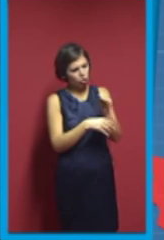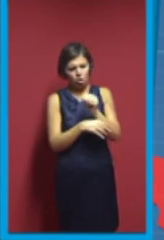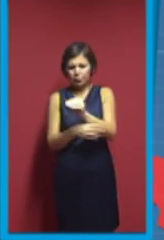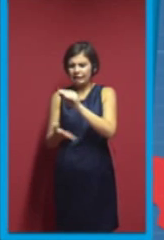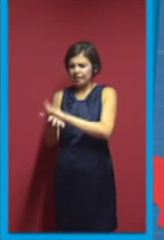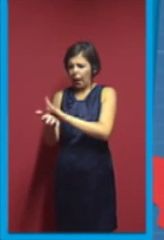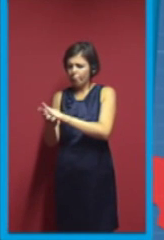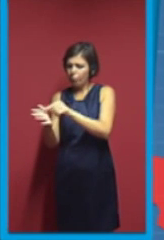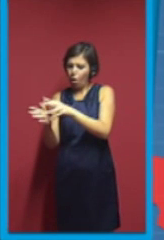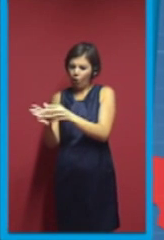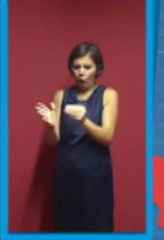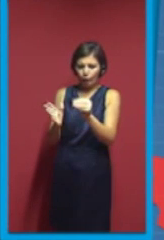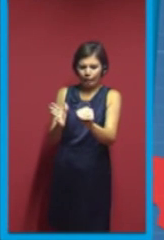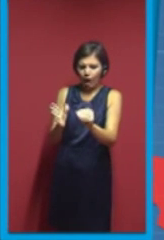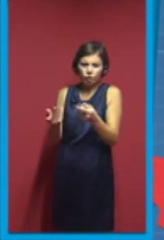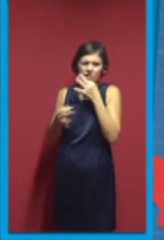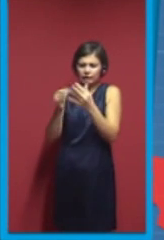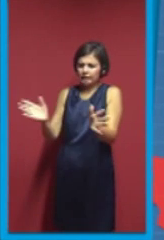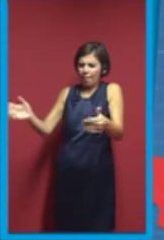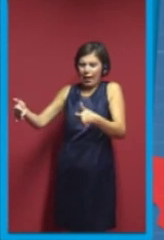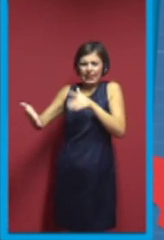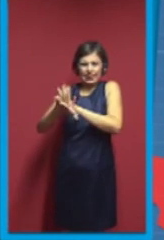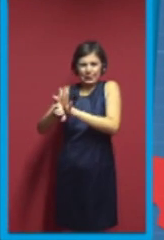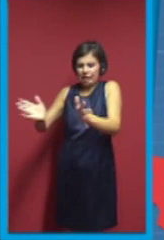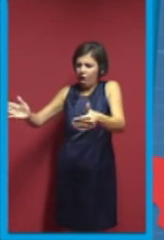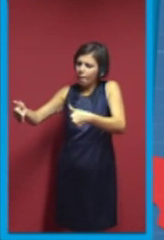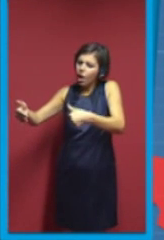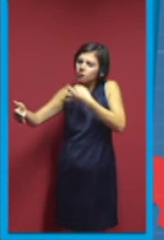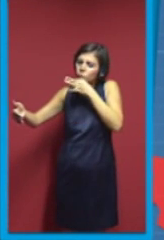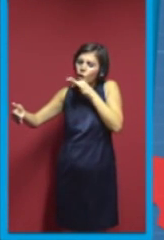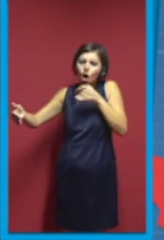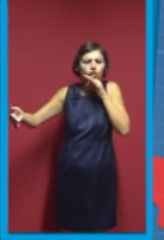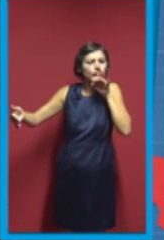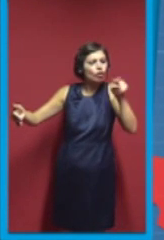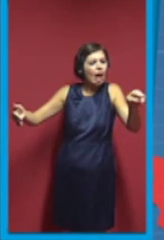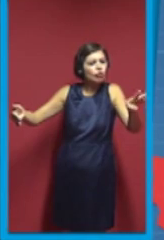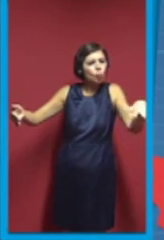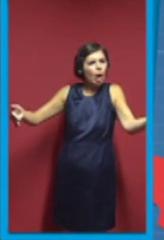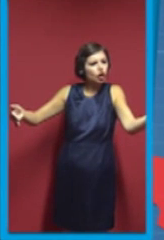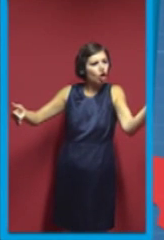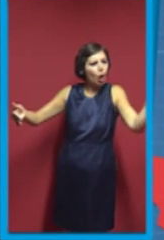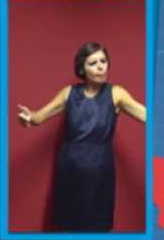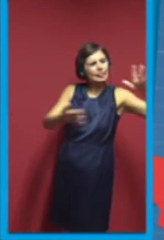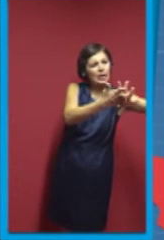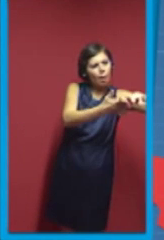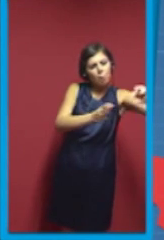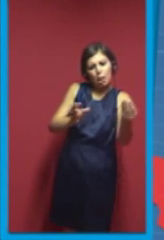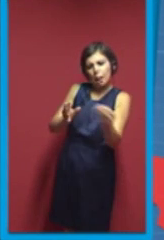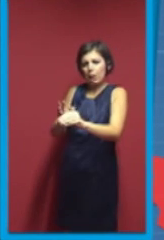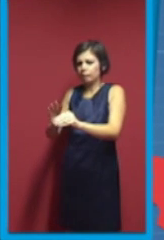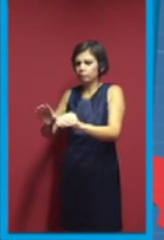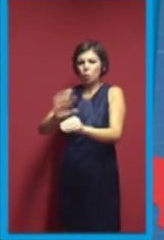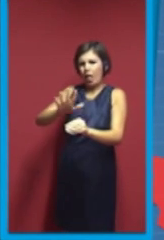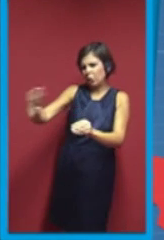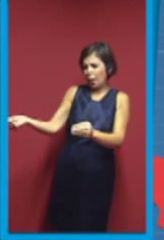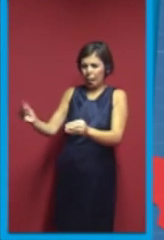or its DNA lives, in many other printers. For example, this one is